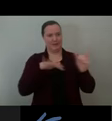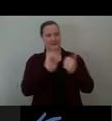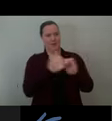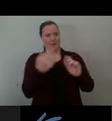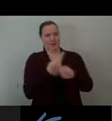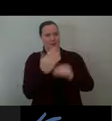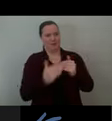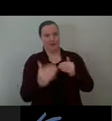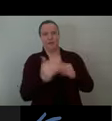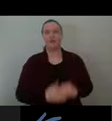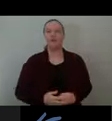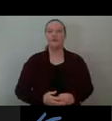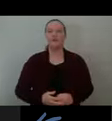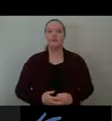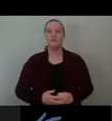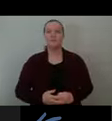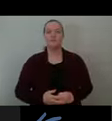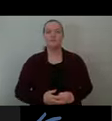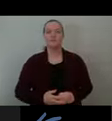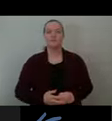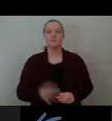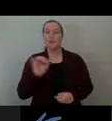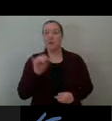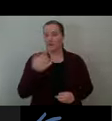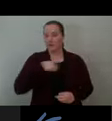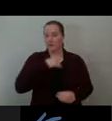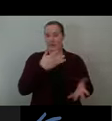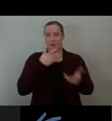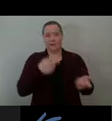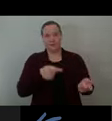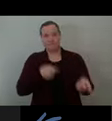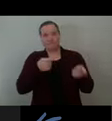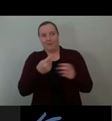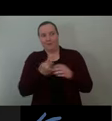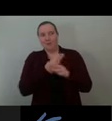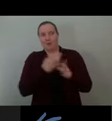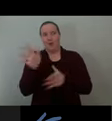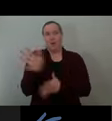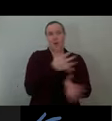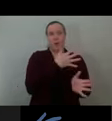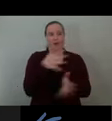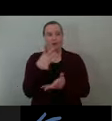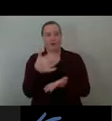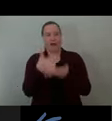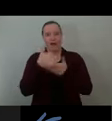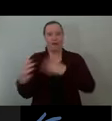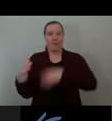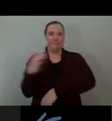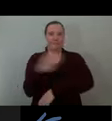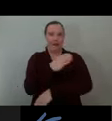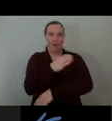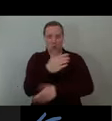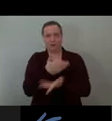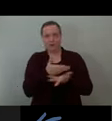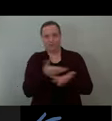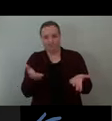We want to see if we could leverage the wind as a way to produce, to power our proposal. What you see